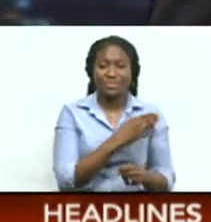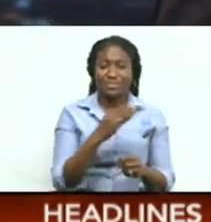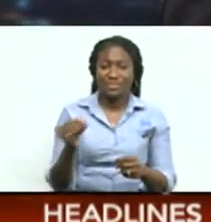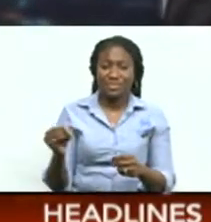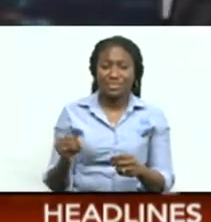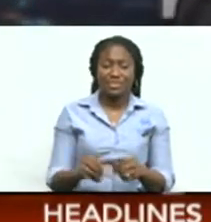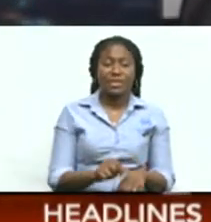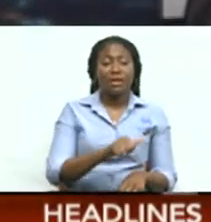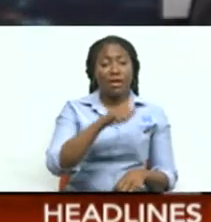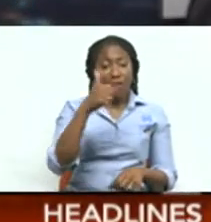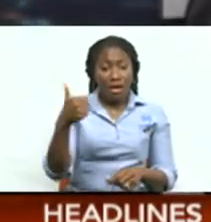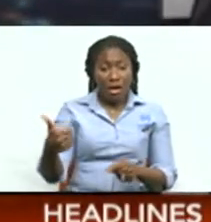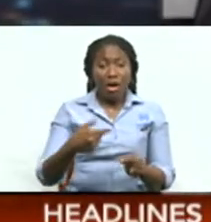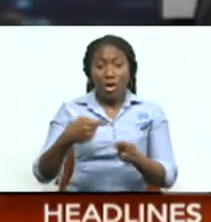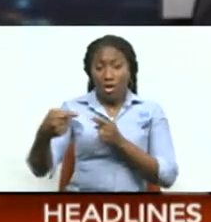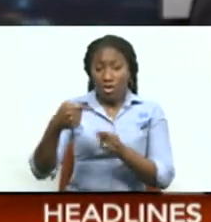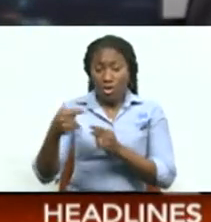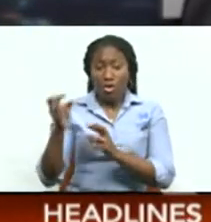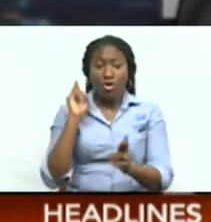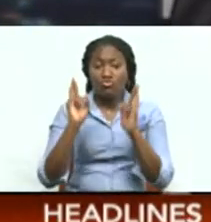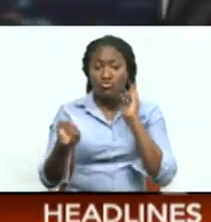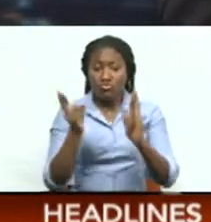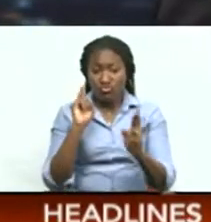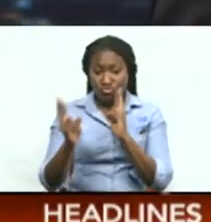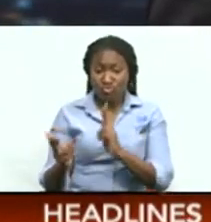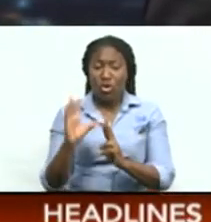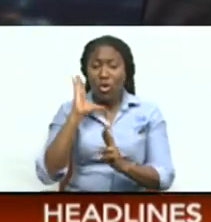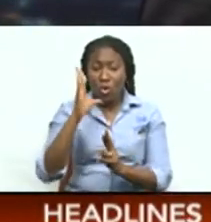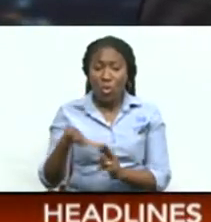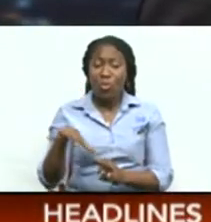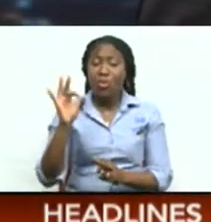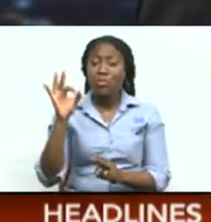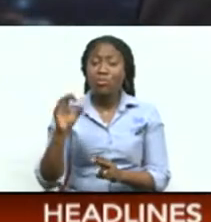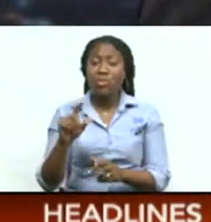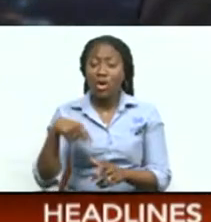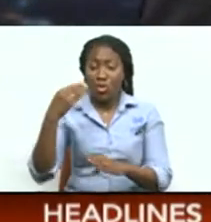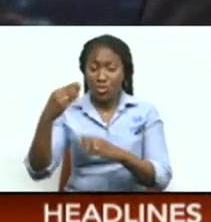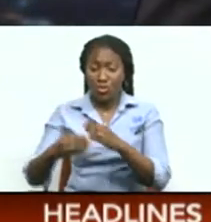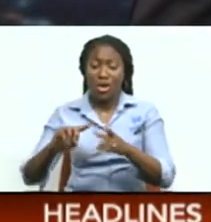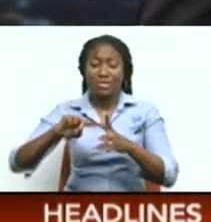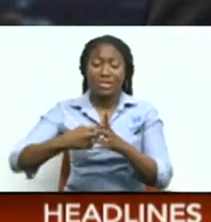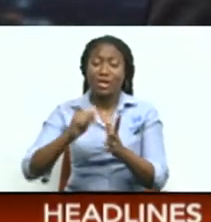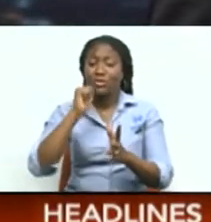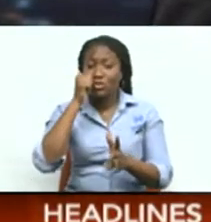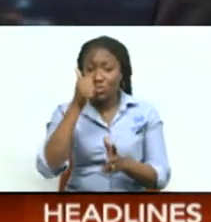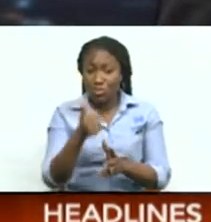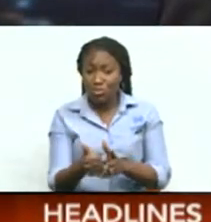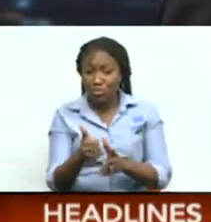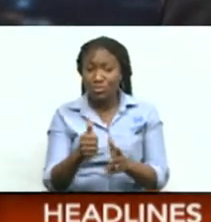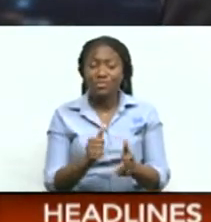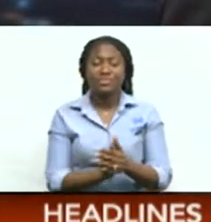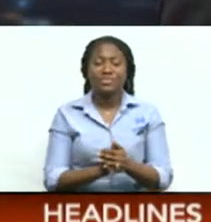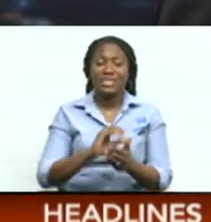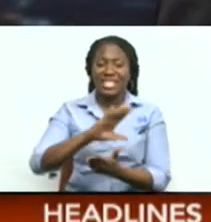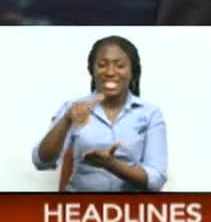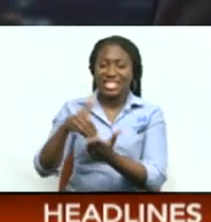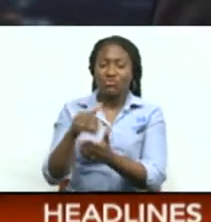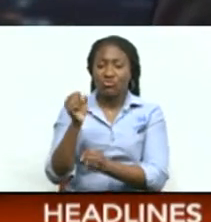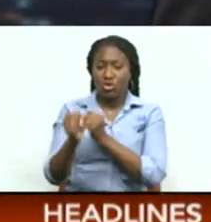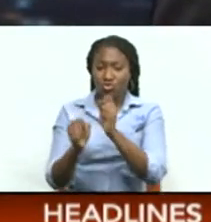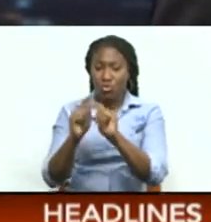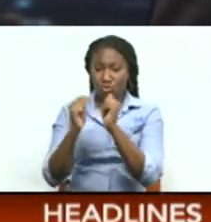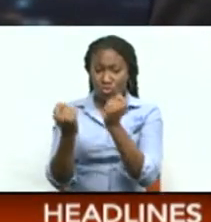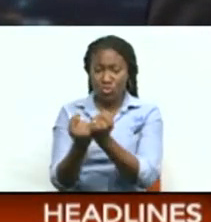Premier Division 1 title race will be decided this weekend Beginning tomorrow, current leaders or league leaders that is Central Sports Will play